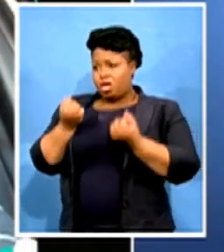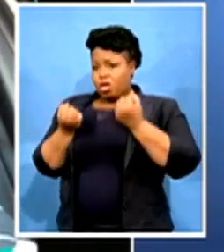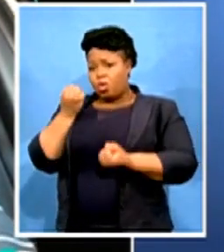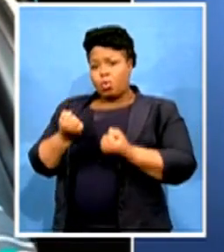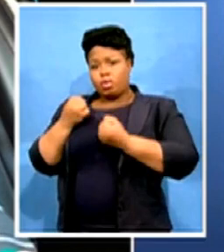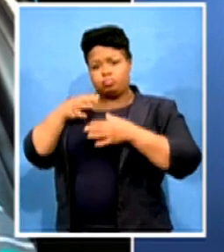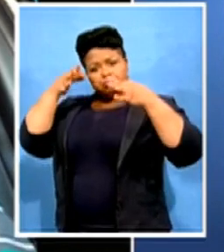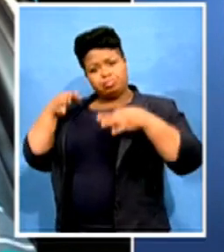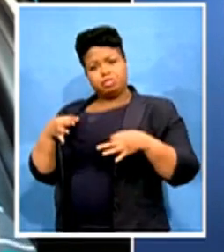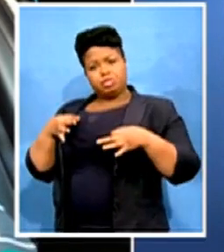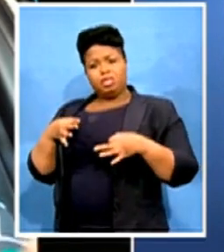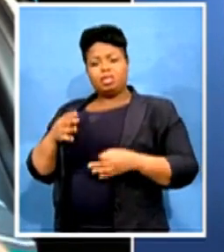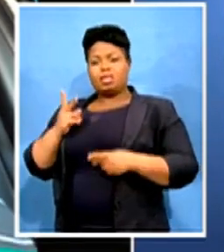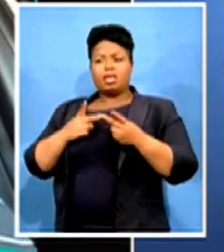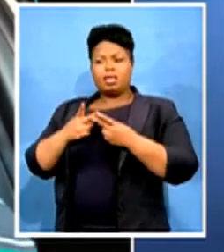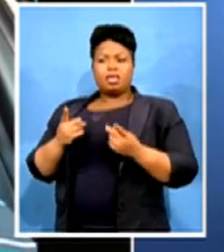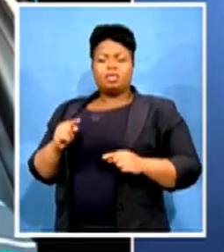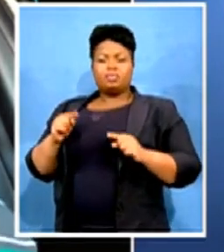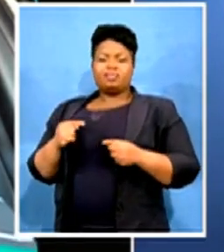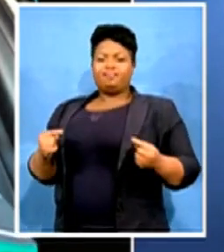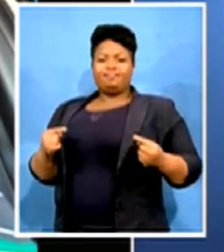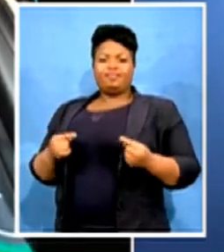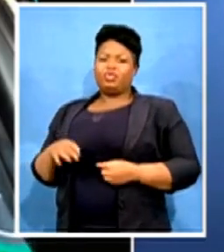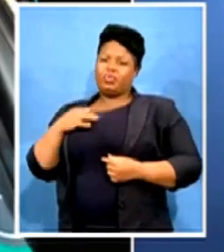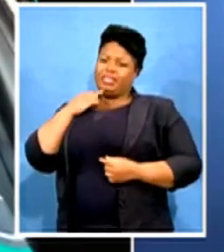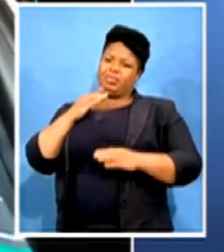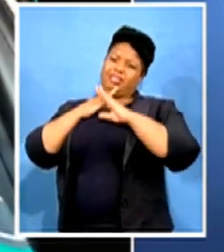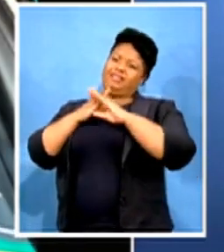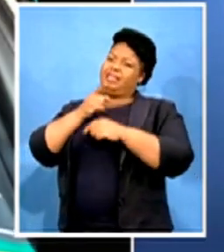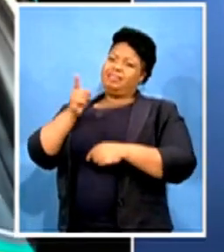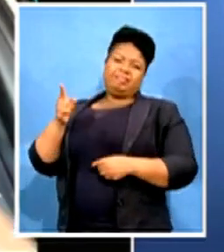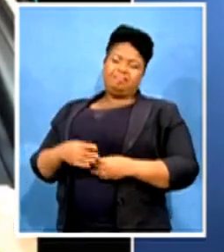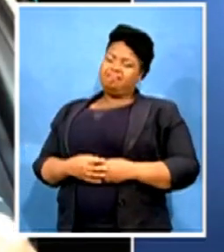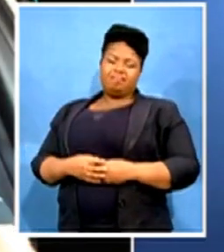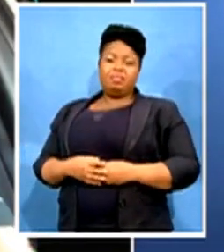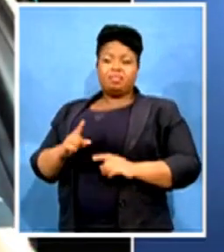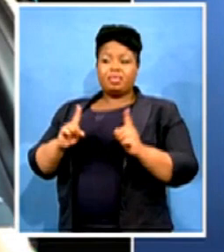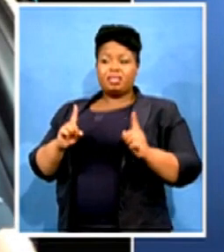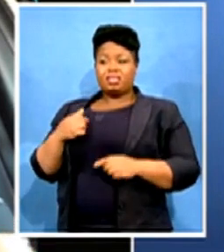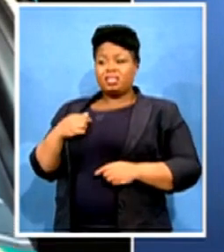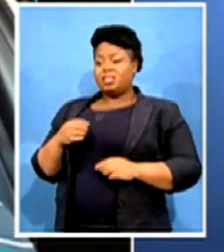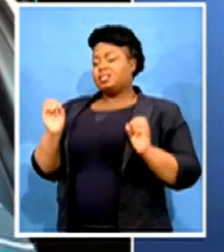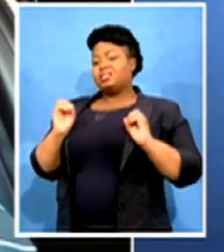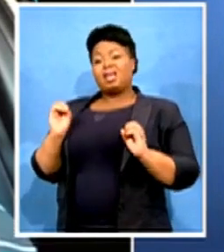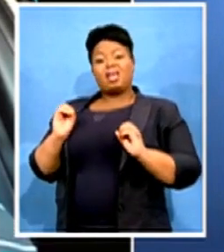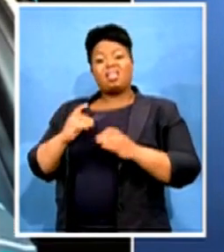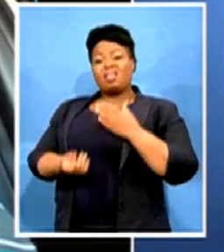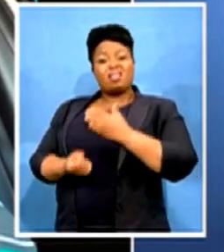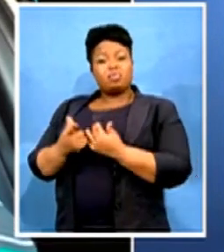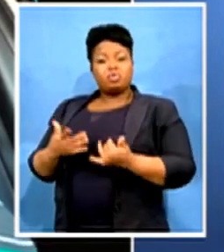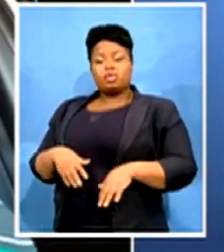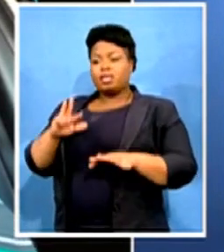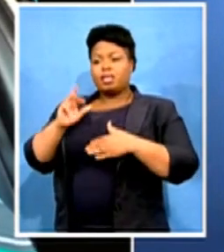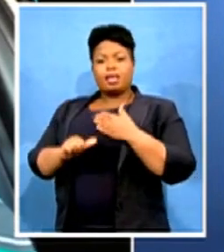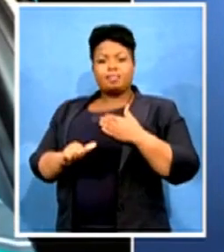even say we defend them. But in this case, there's nothing like that. Nine months to go to the local government elections,